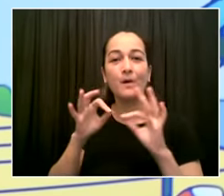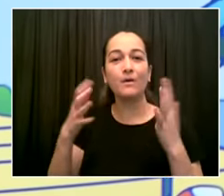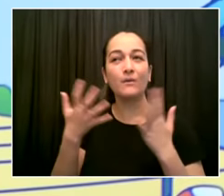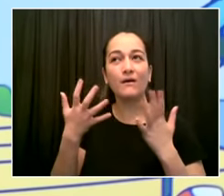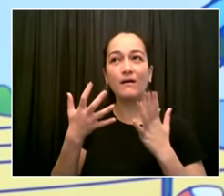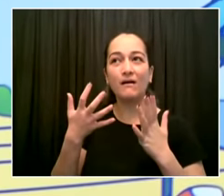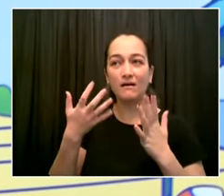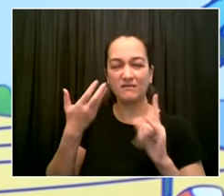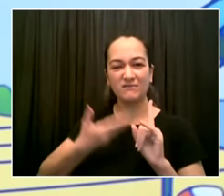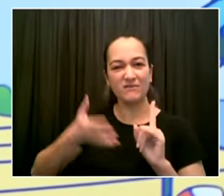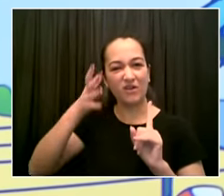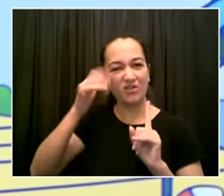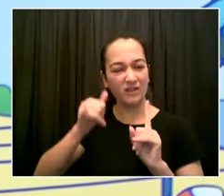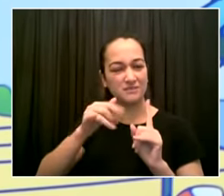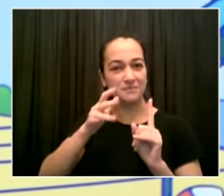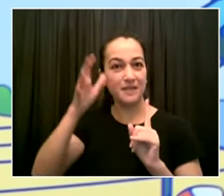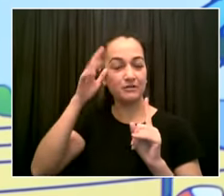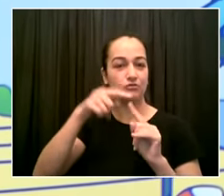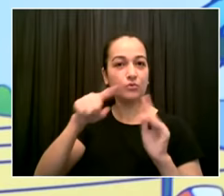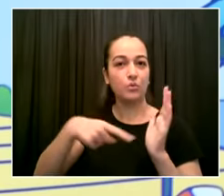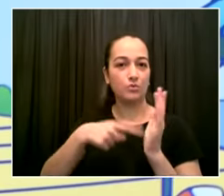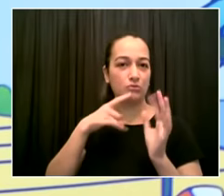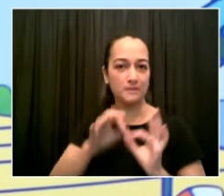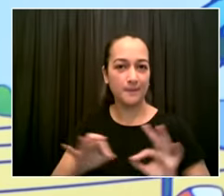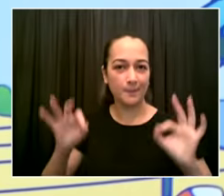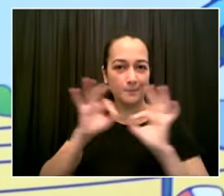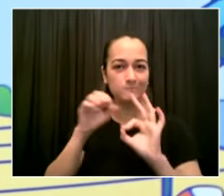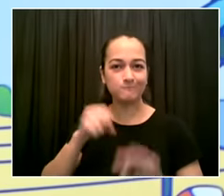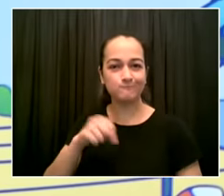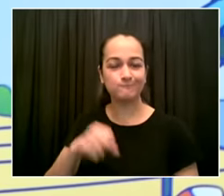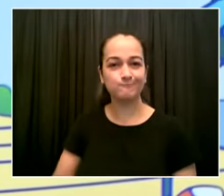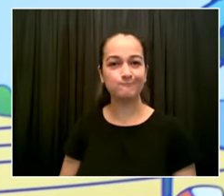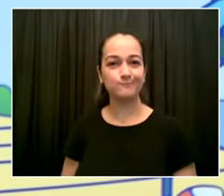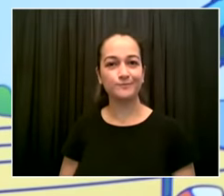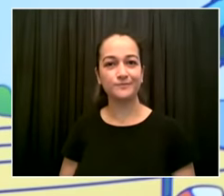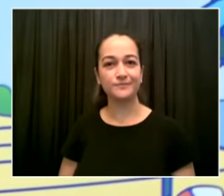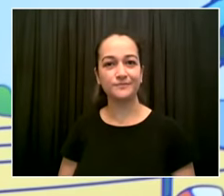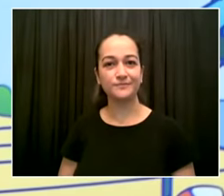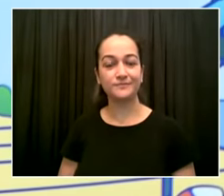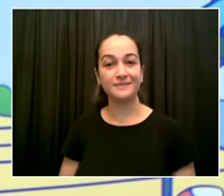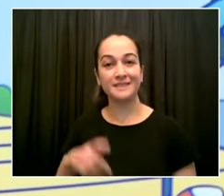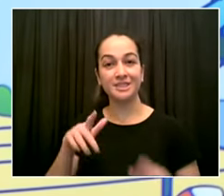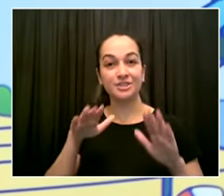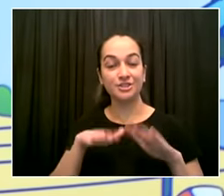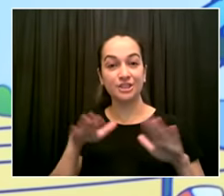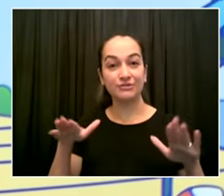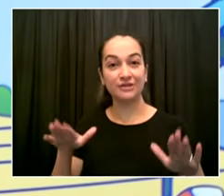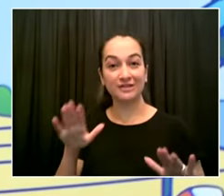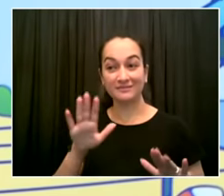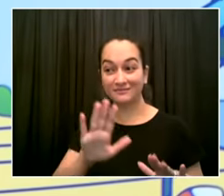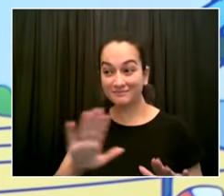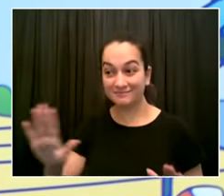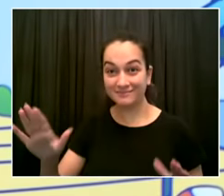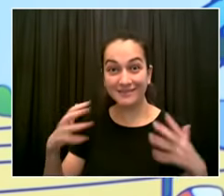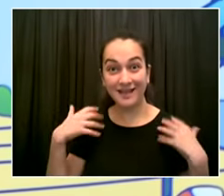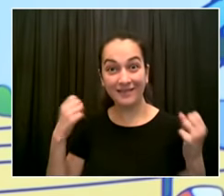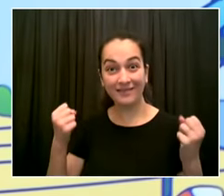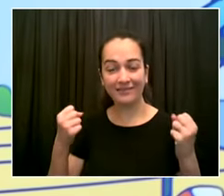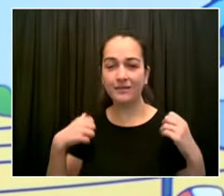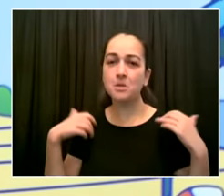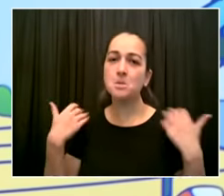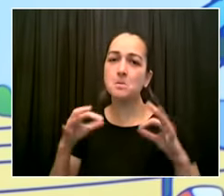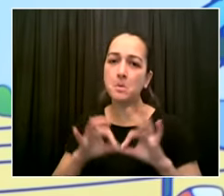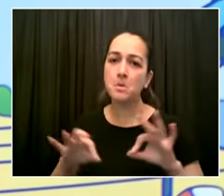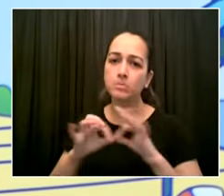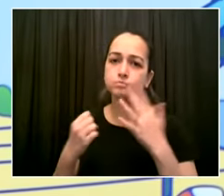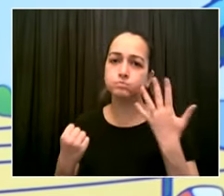health and safety of kids is paramount to me we have got to help our children they have been